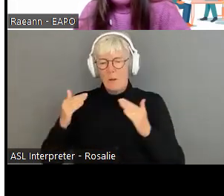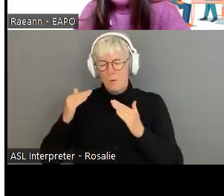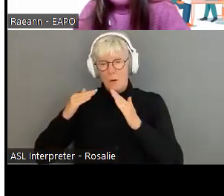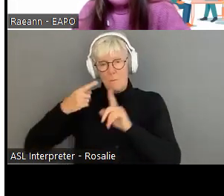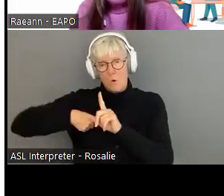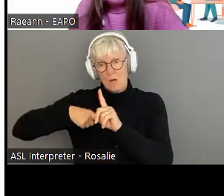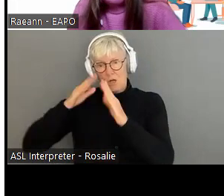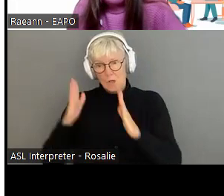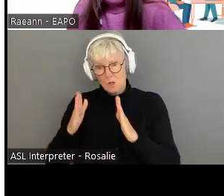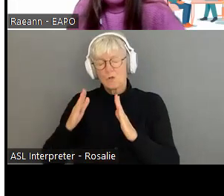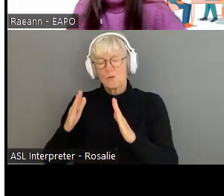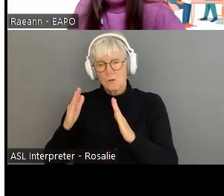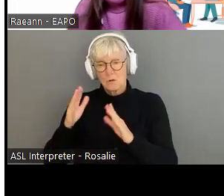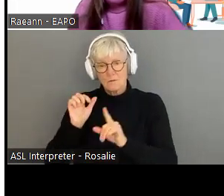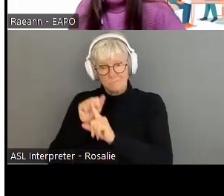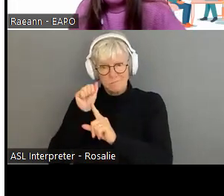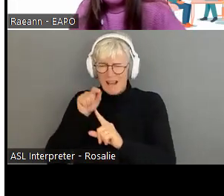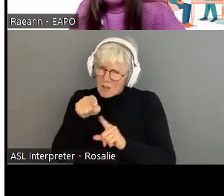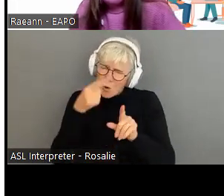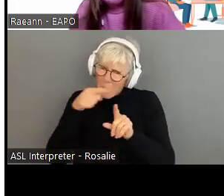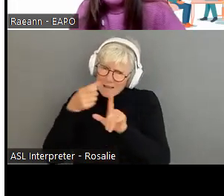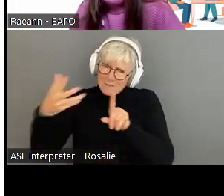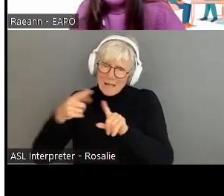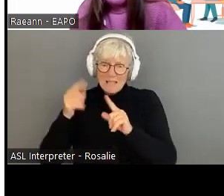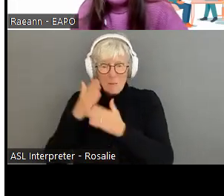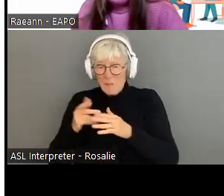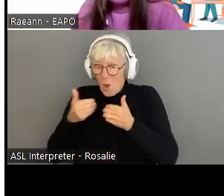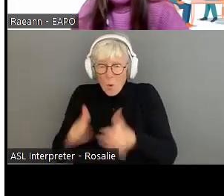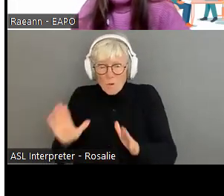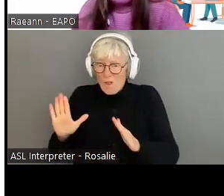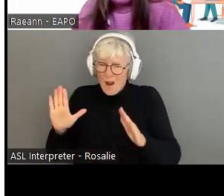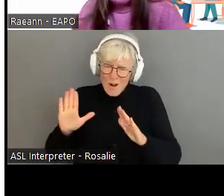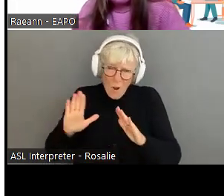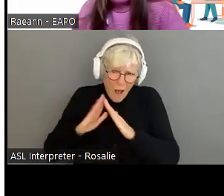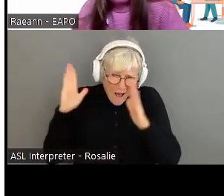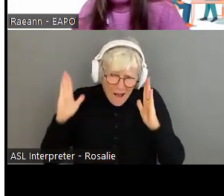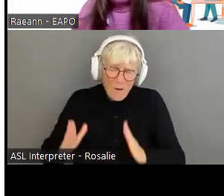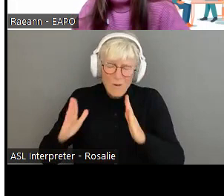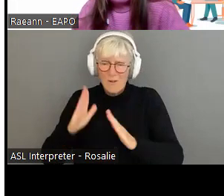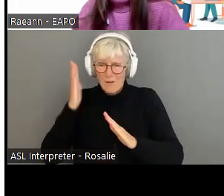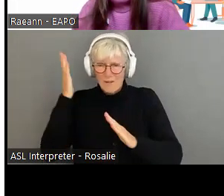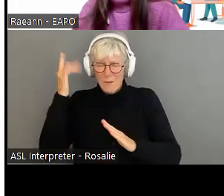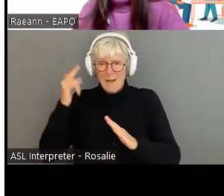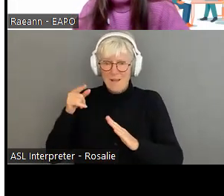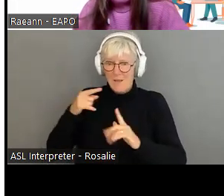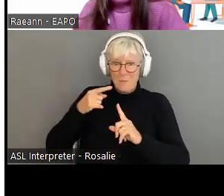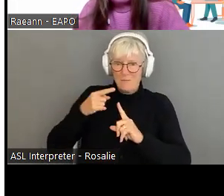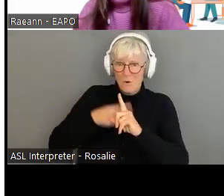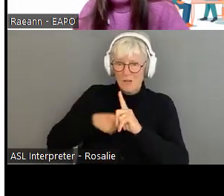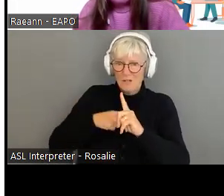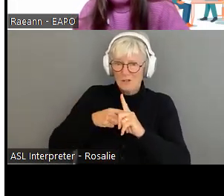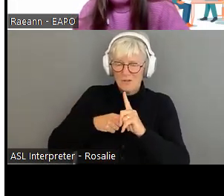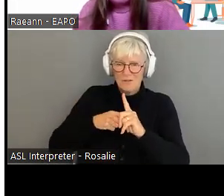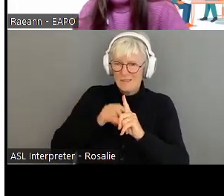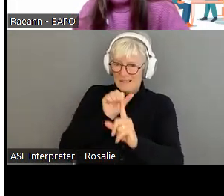and if that's growing in nature, um, I know people are losing their homes, uh, in some of these cases, um, as well as, you know, their life